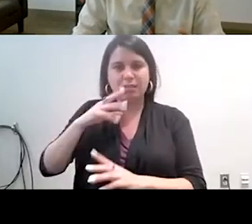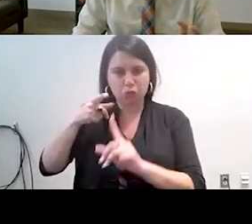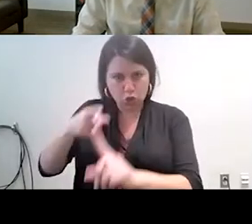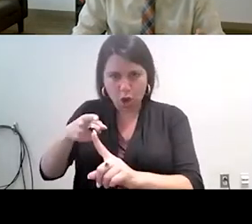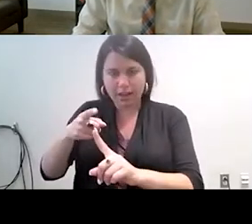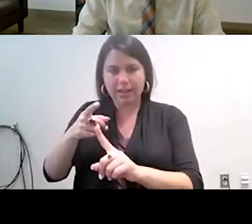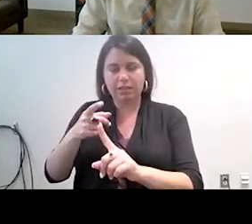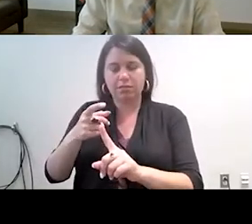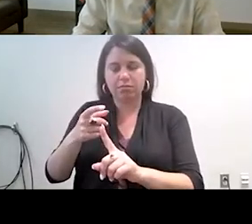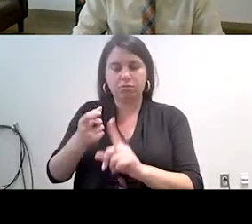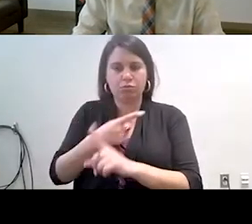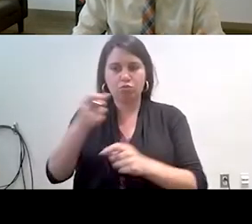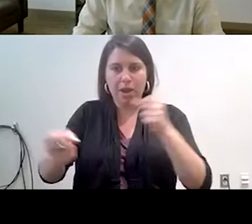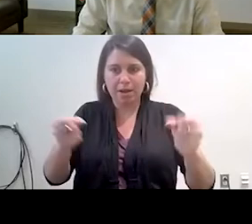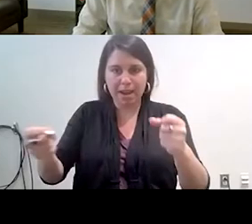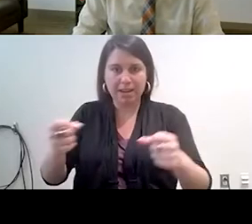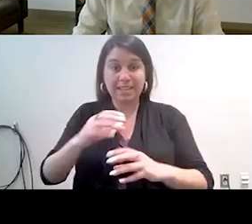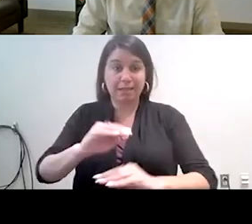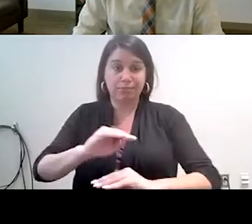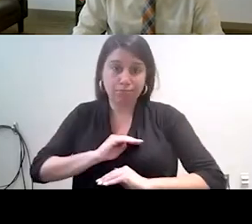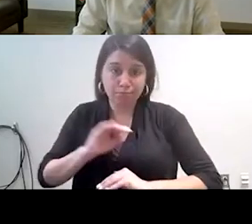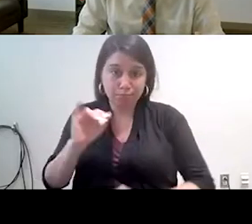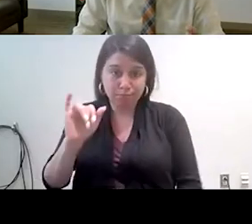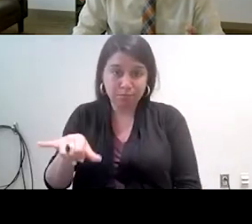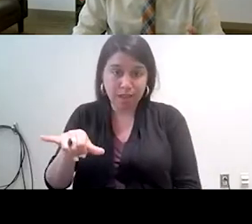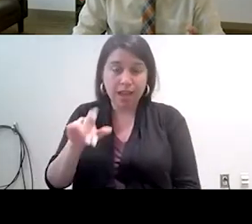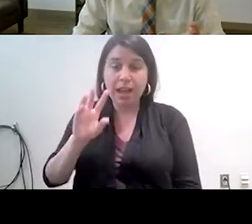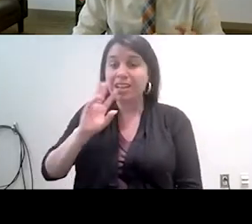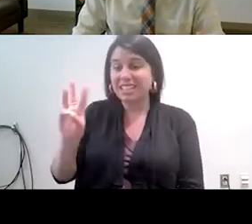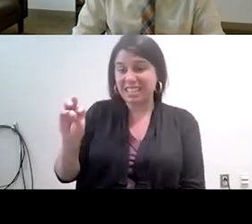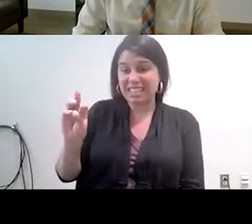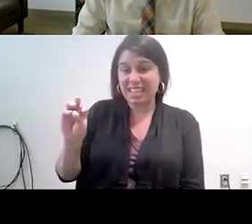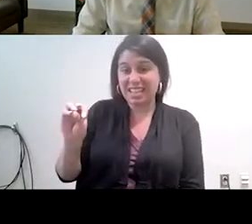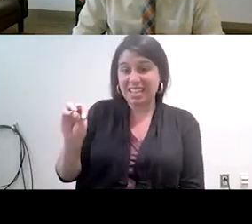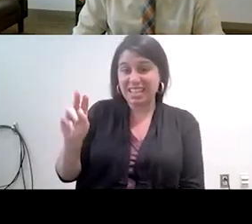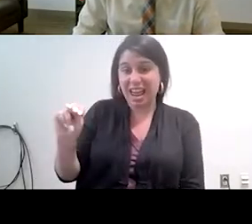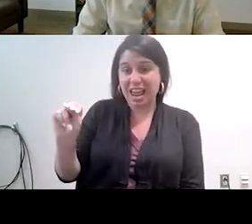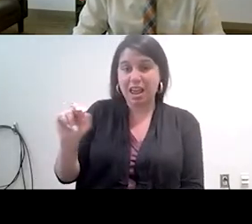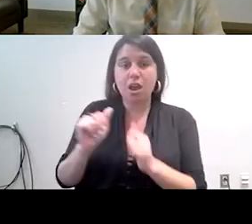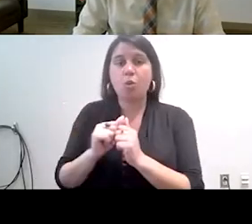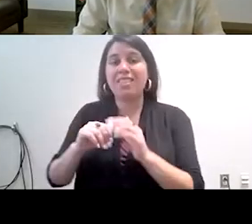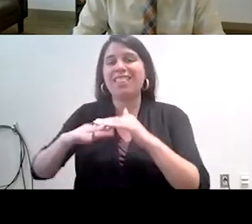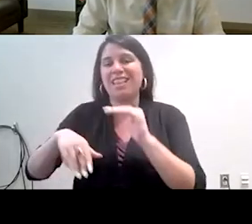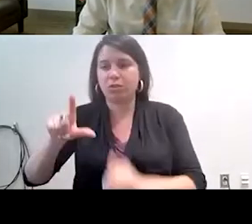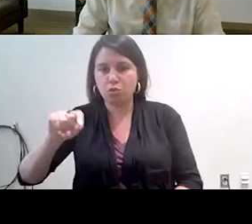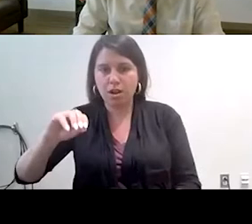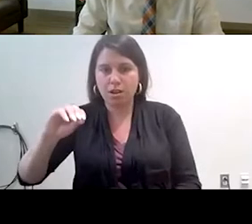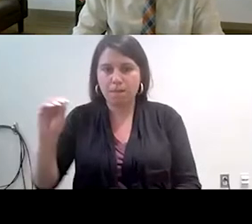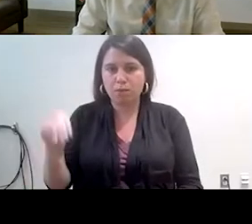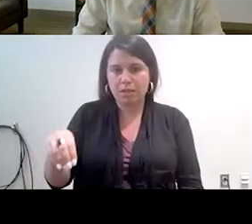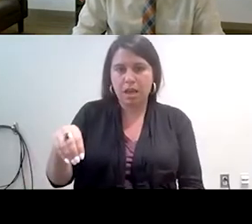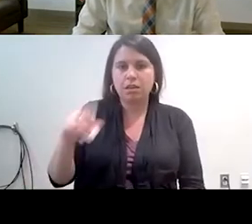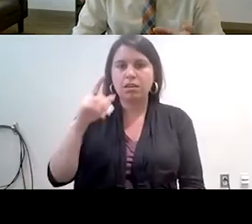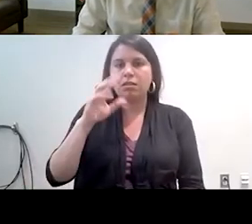for meeting that 100%, meeting that target randomization of 60 with 20% or less of eligible subjects refusing randomization.